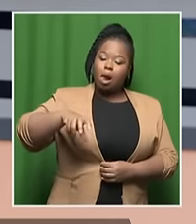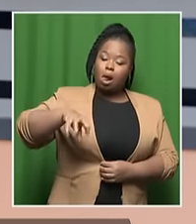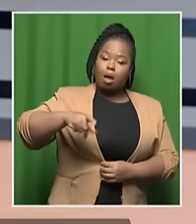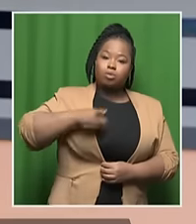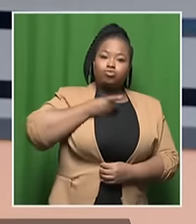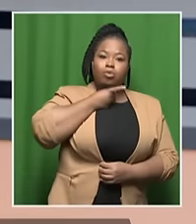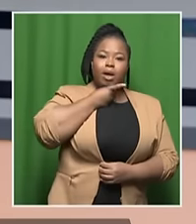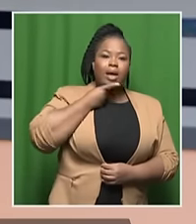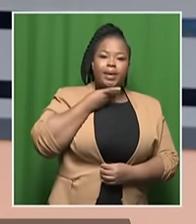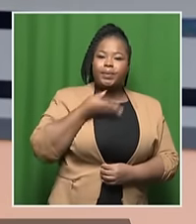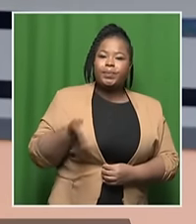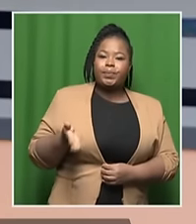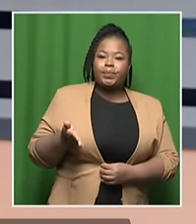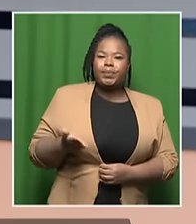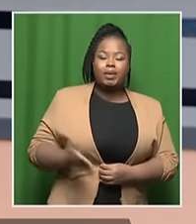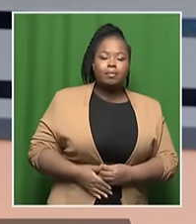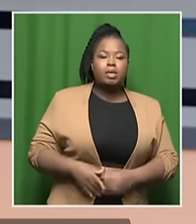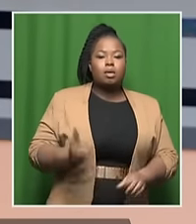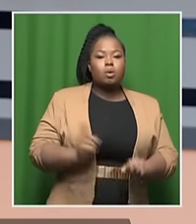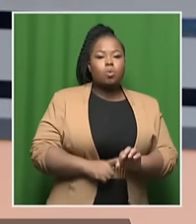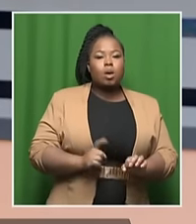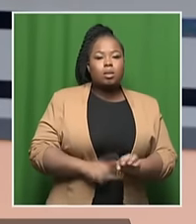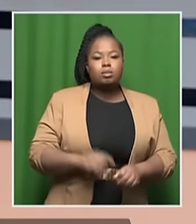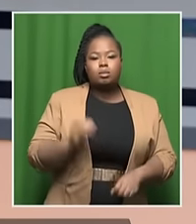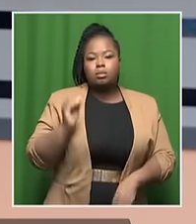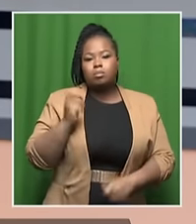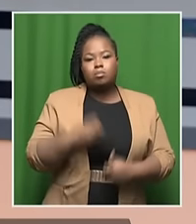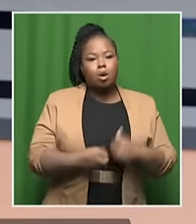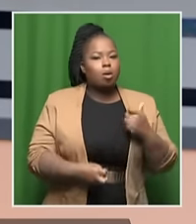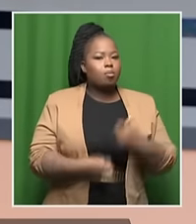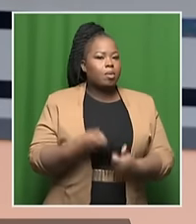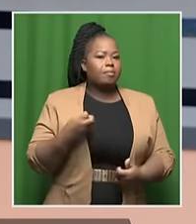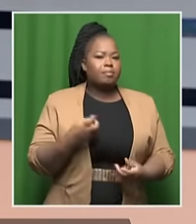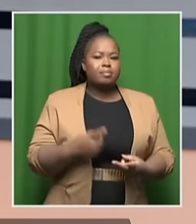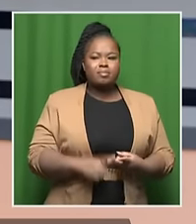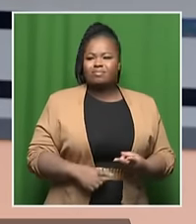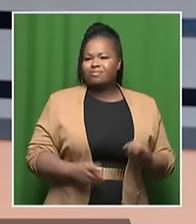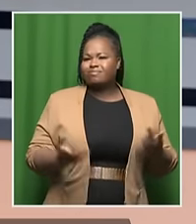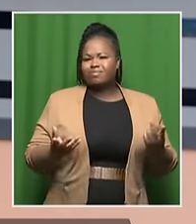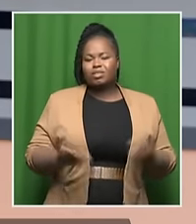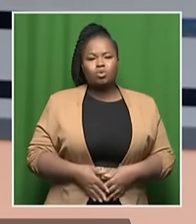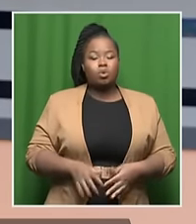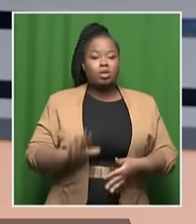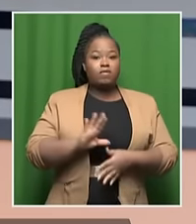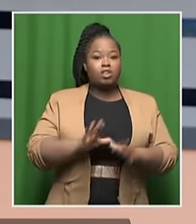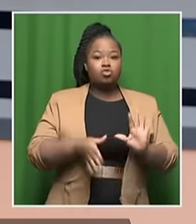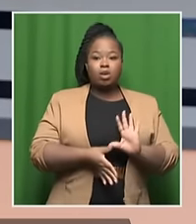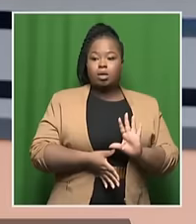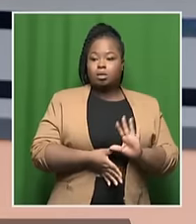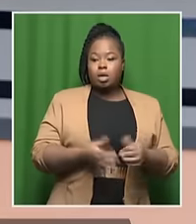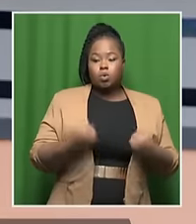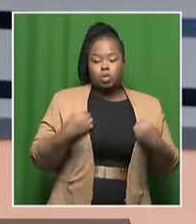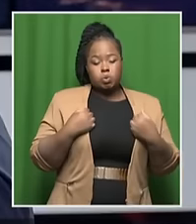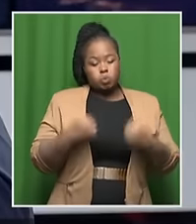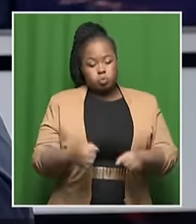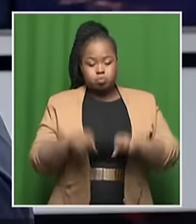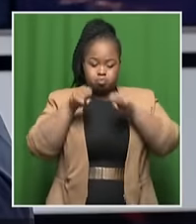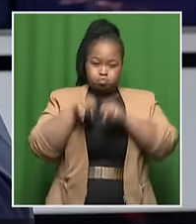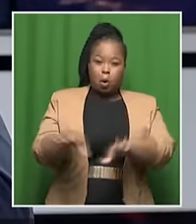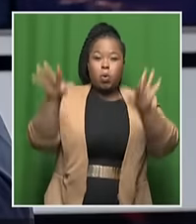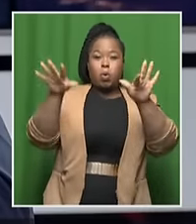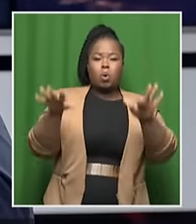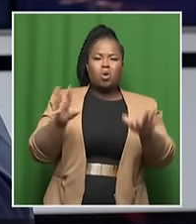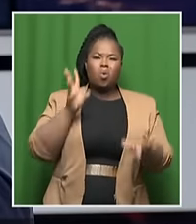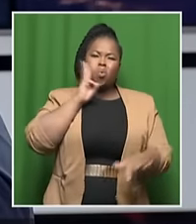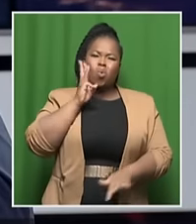The quality of the water is a problem. The infrastructure is failing us. You drive on the roads, and you see water squirting all over the